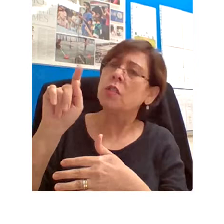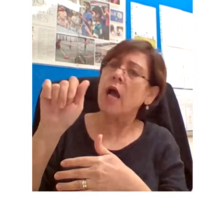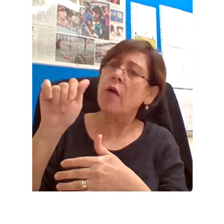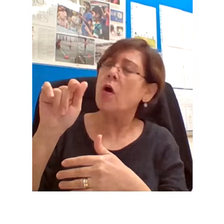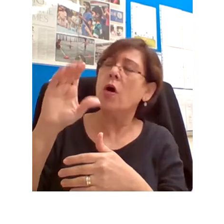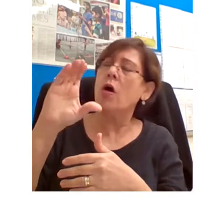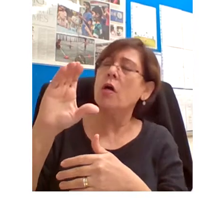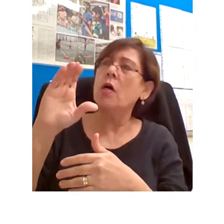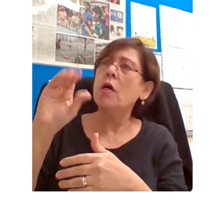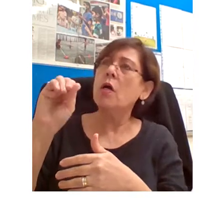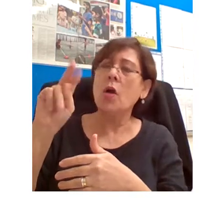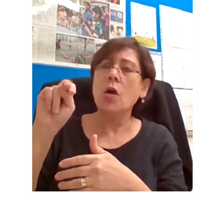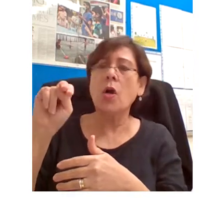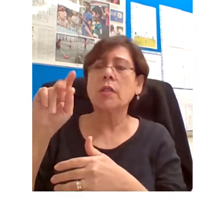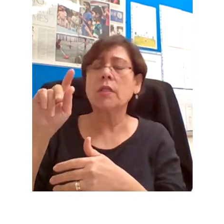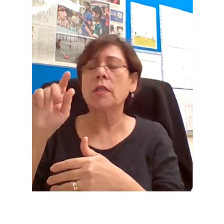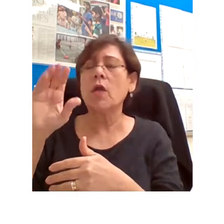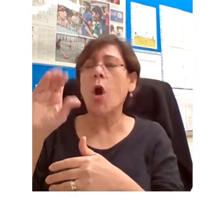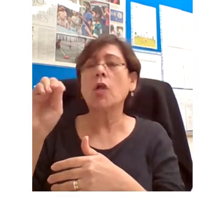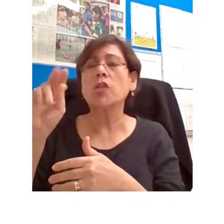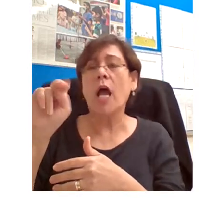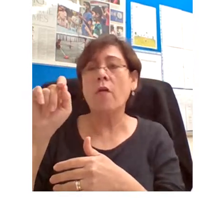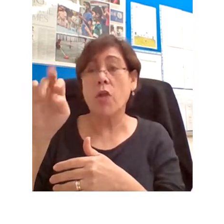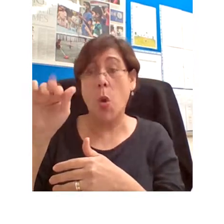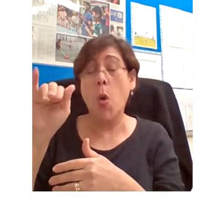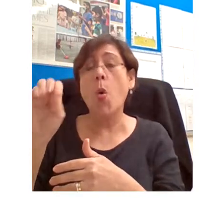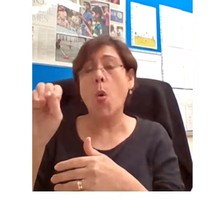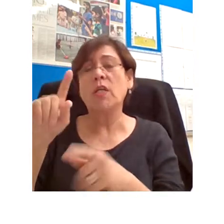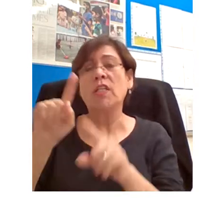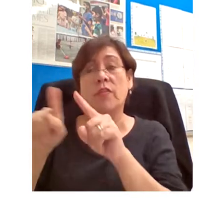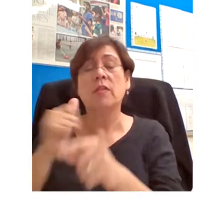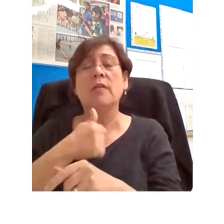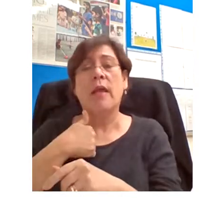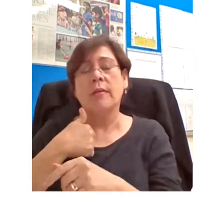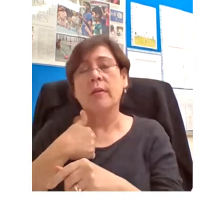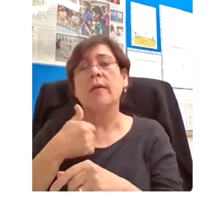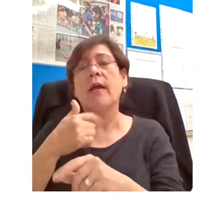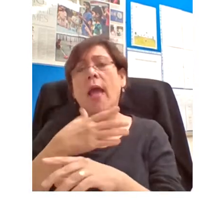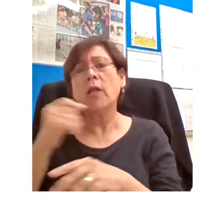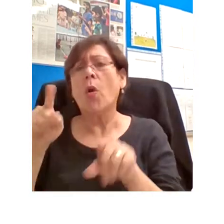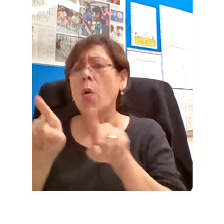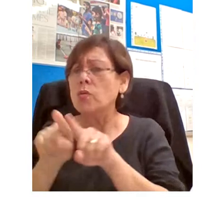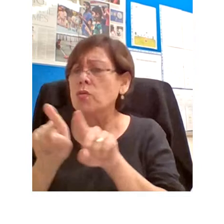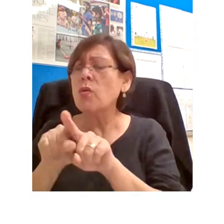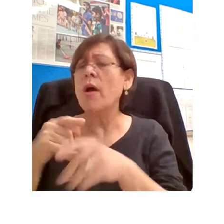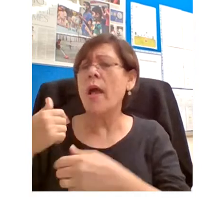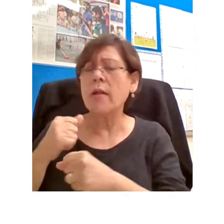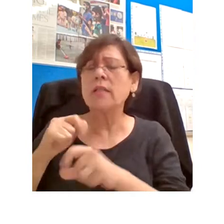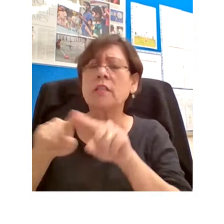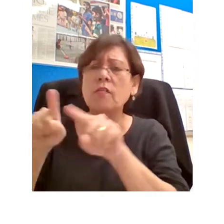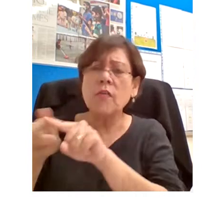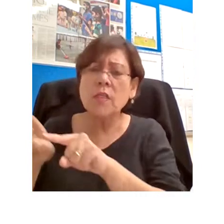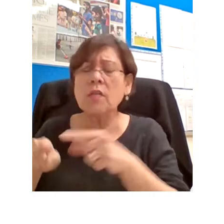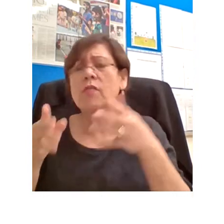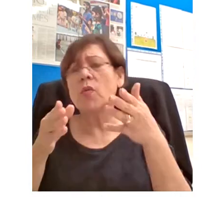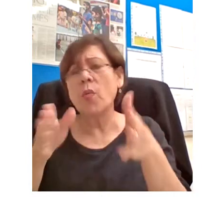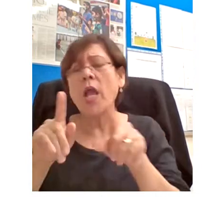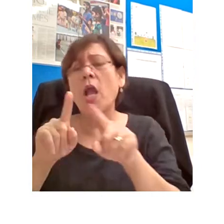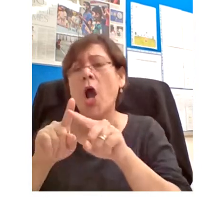He then held various research fellowship positions, including at Oxford, UCLA and the British Academy.